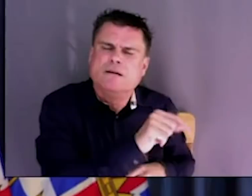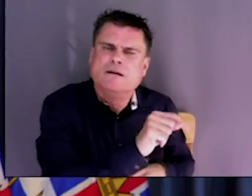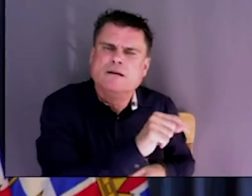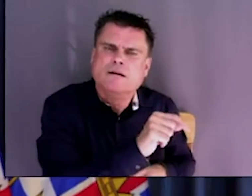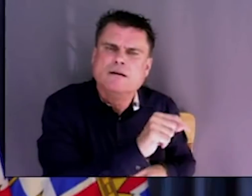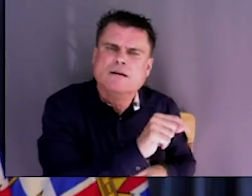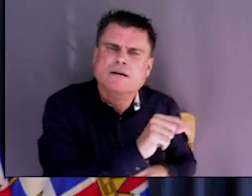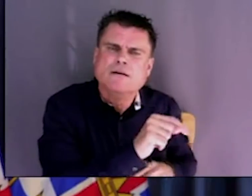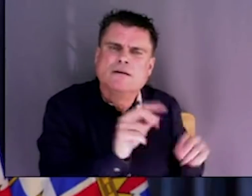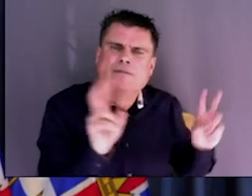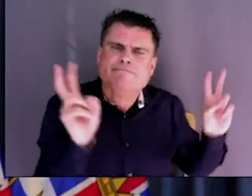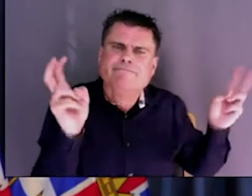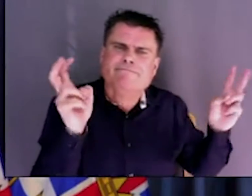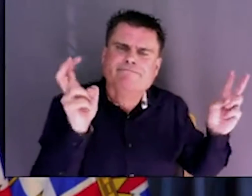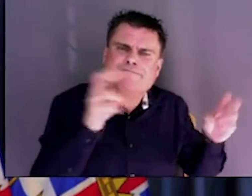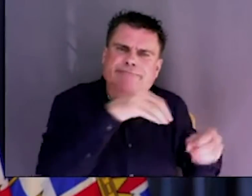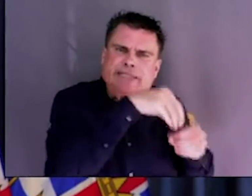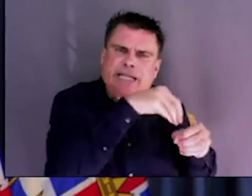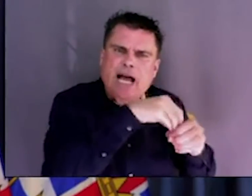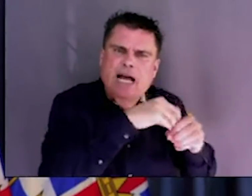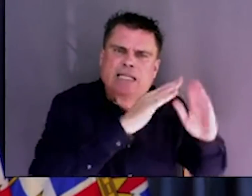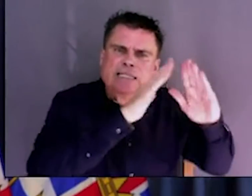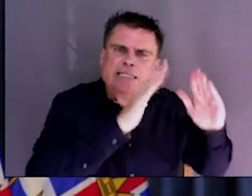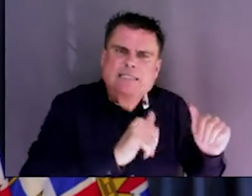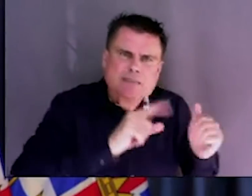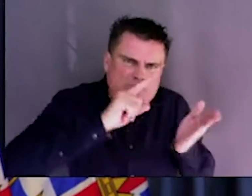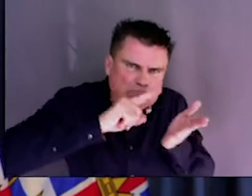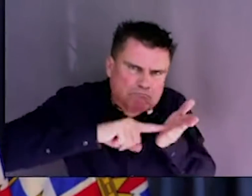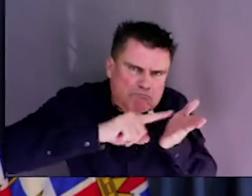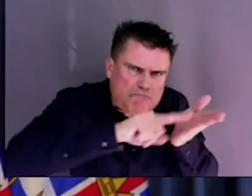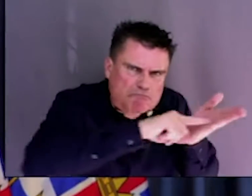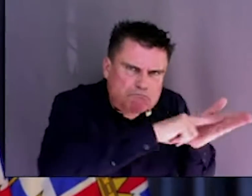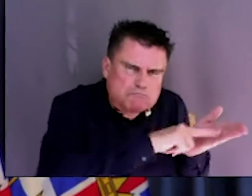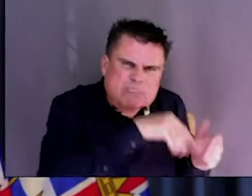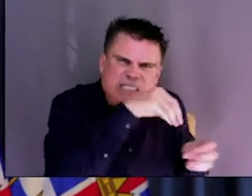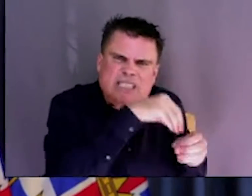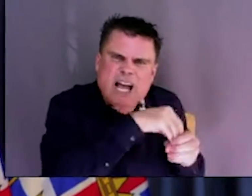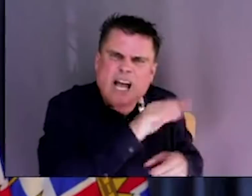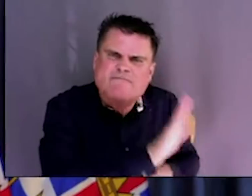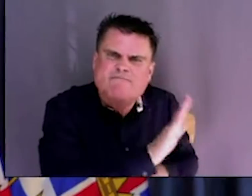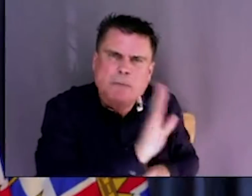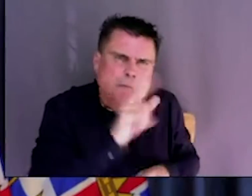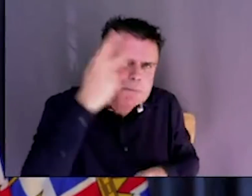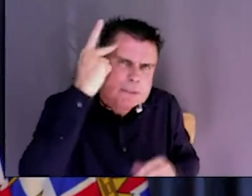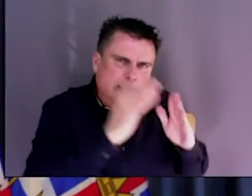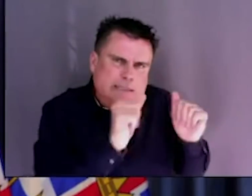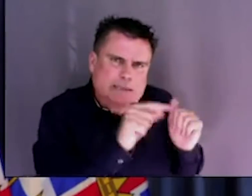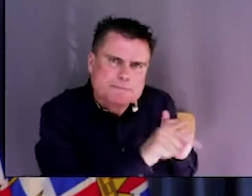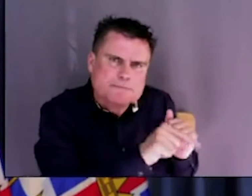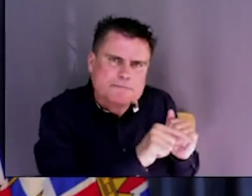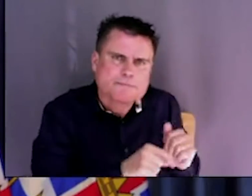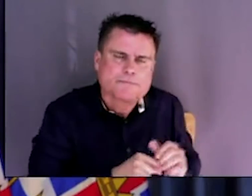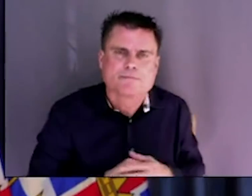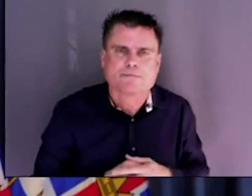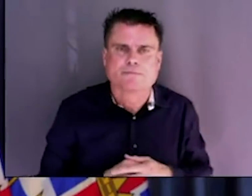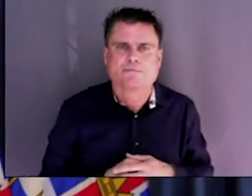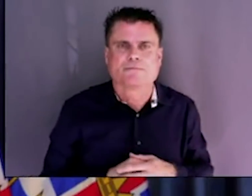in the future. 10 points, Gryffindor, for Rob Shaw asking three questions in the last question.